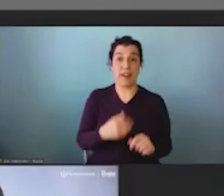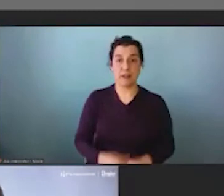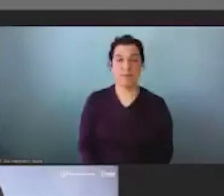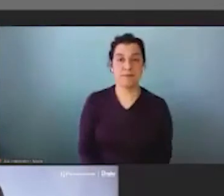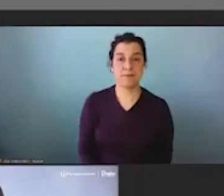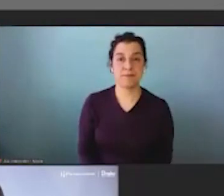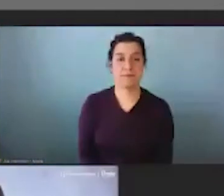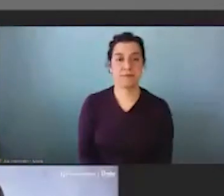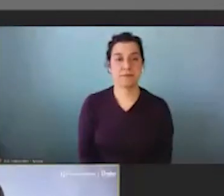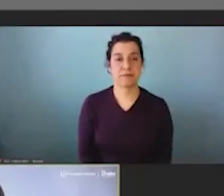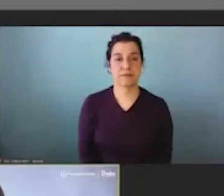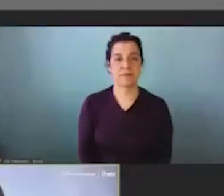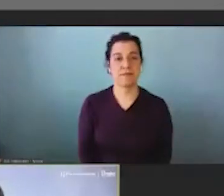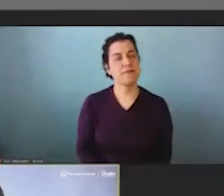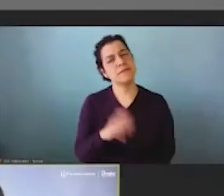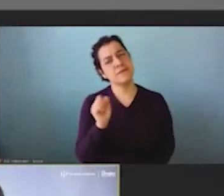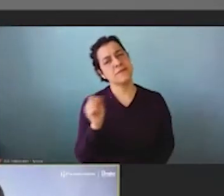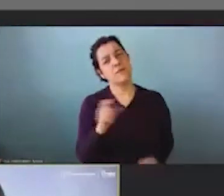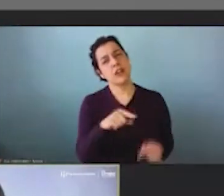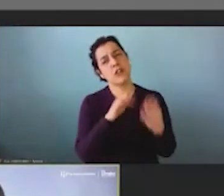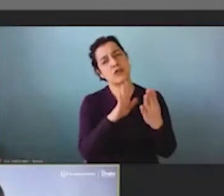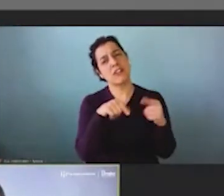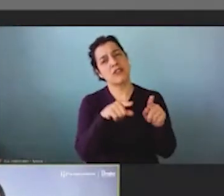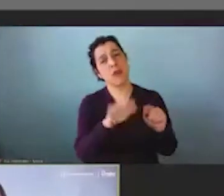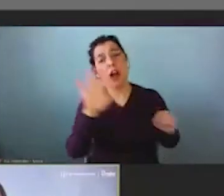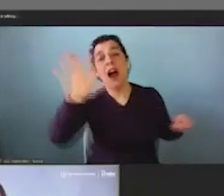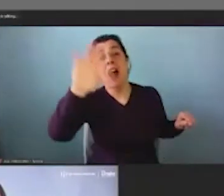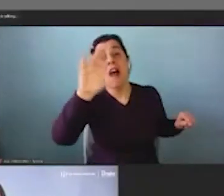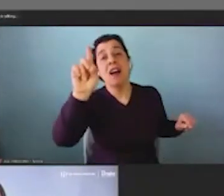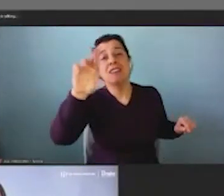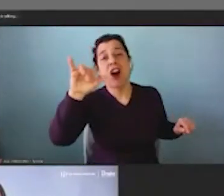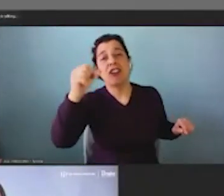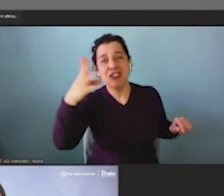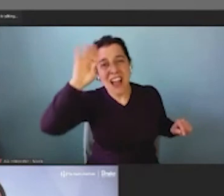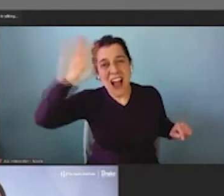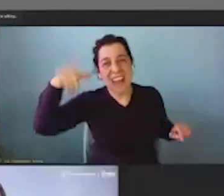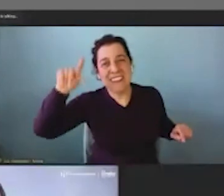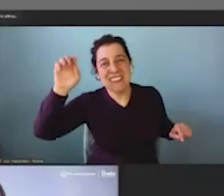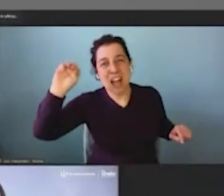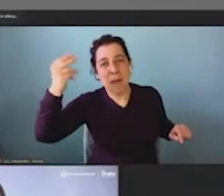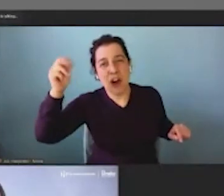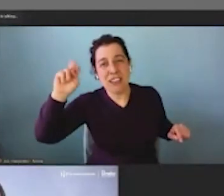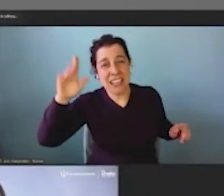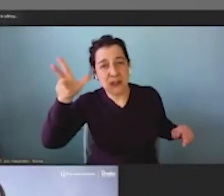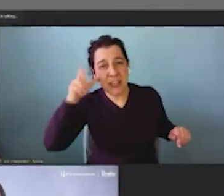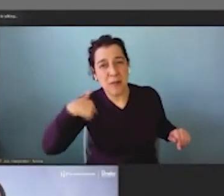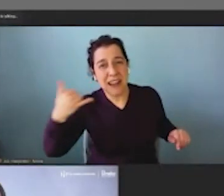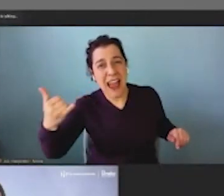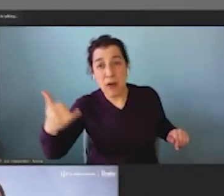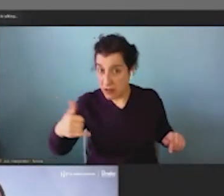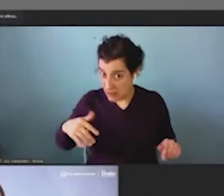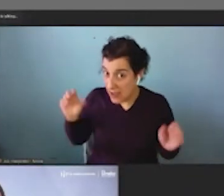policy. Yeah. And you addressed this during your presentation. Hi, Darius. This is Tom Harkin. Can you hear me now? We can